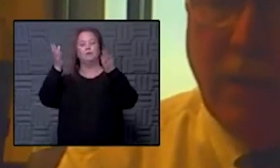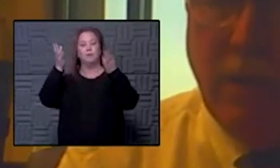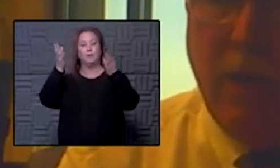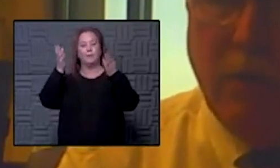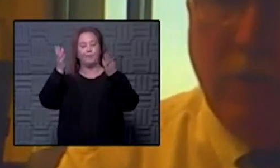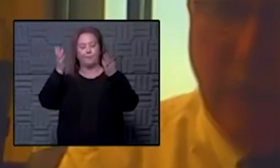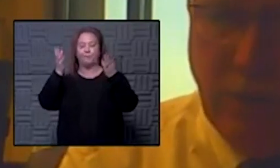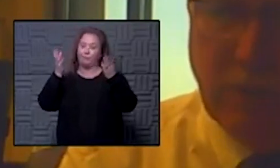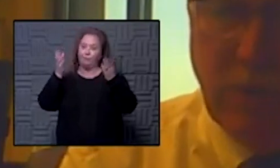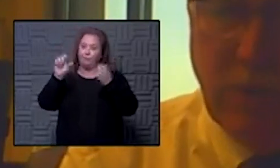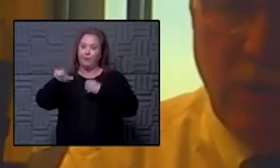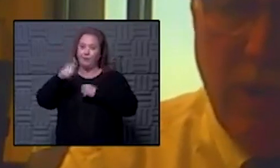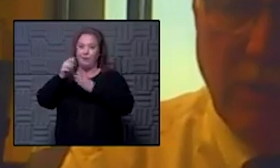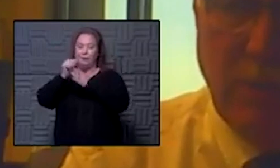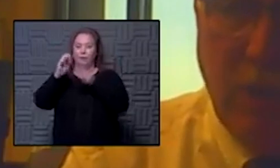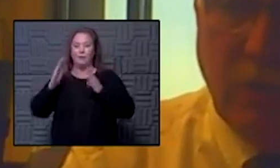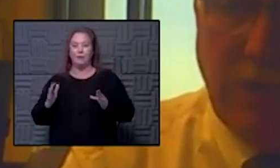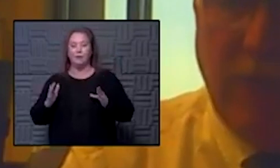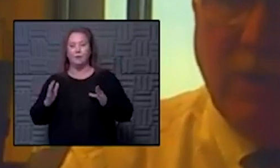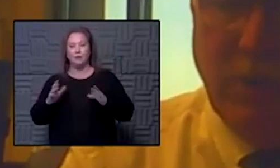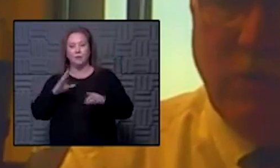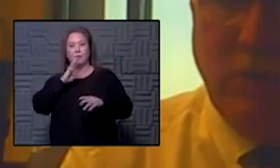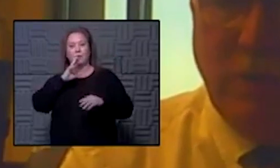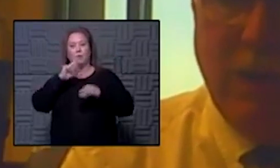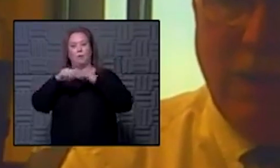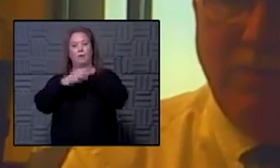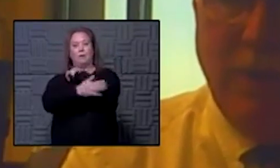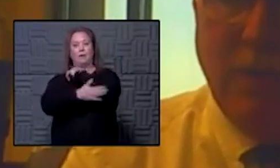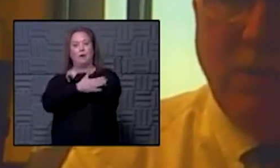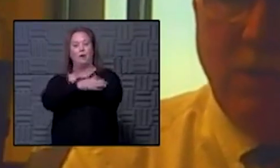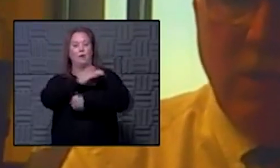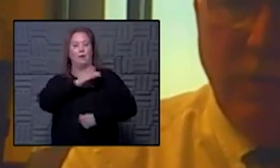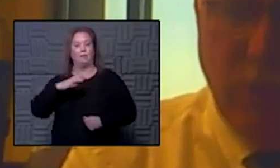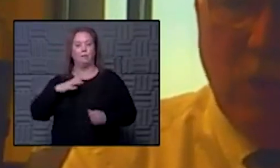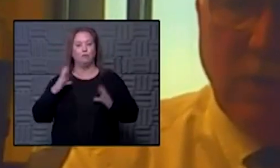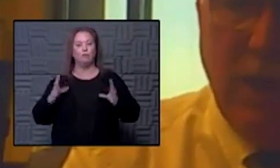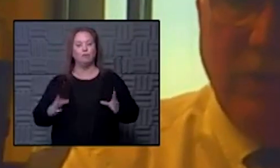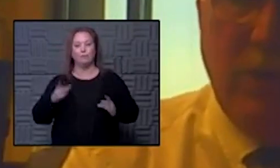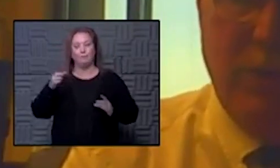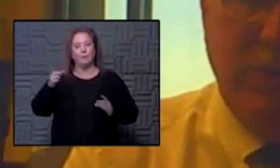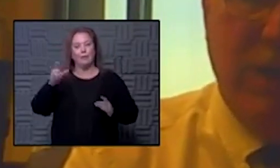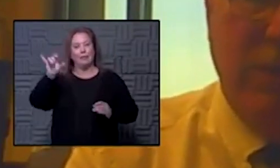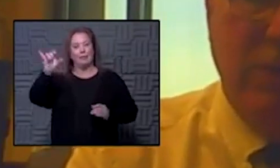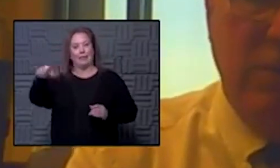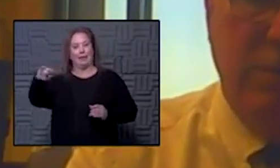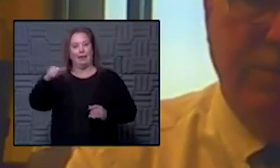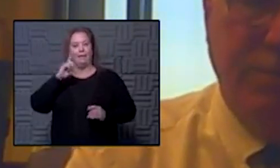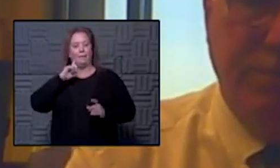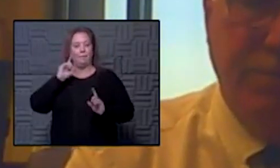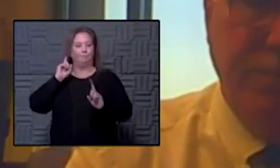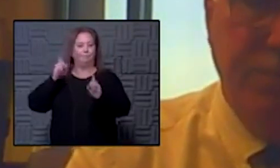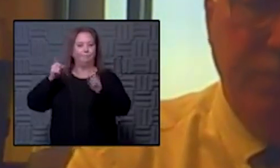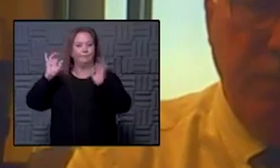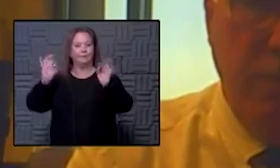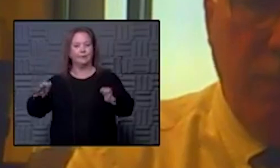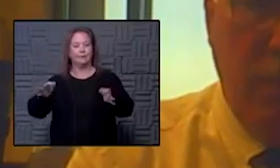and other leaders uh talk with the county commissioners about that because they're the ones that have the ultimate say in this